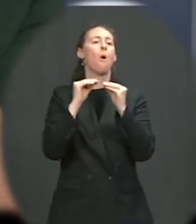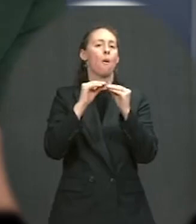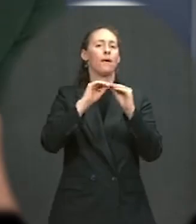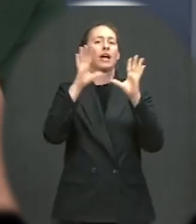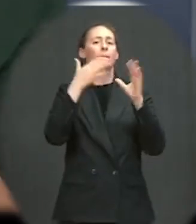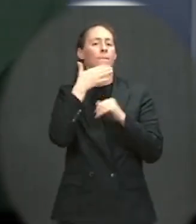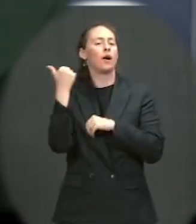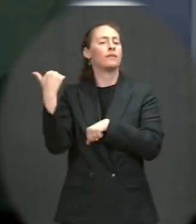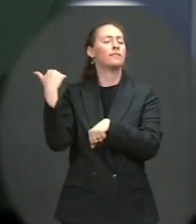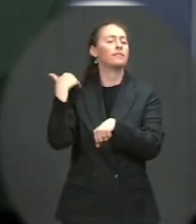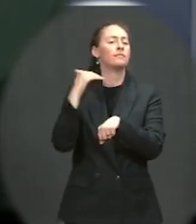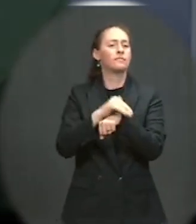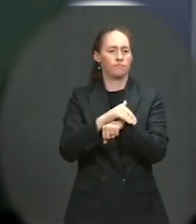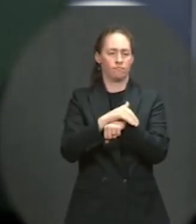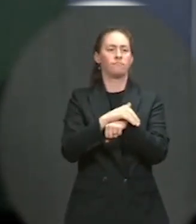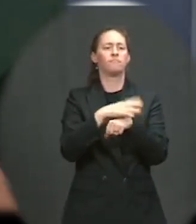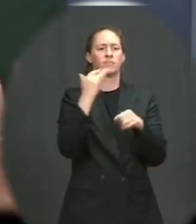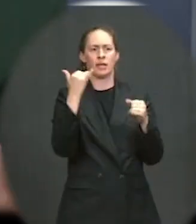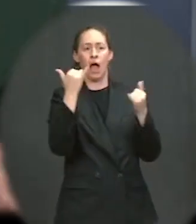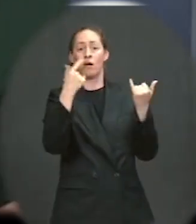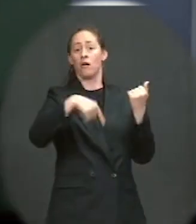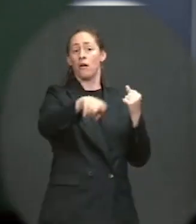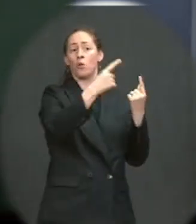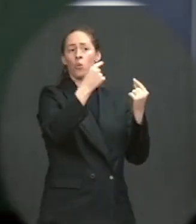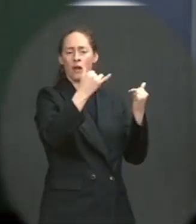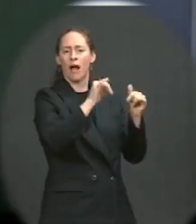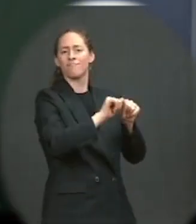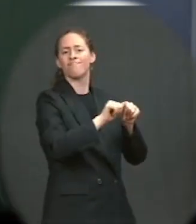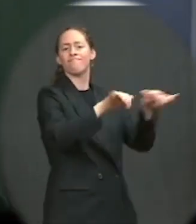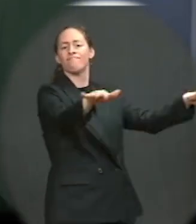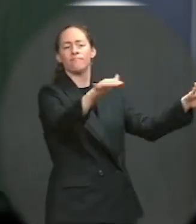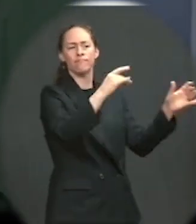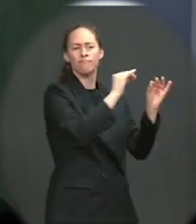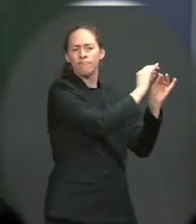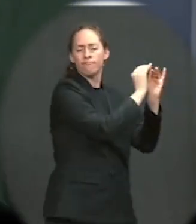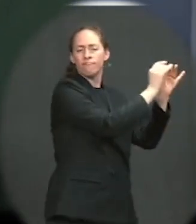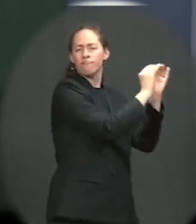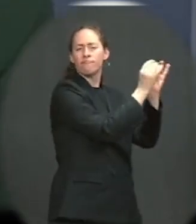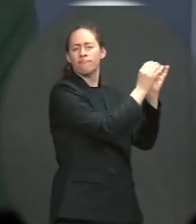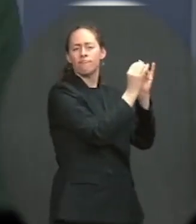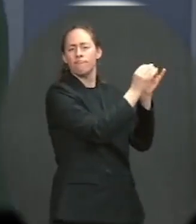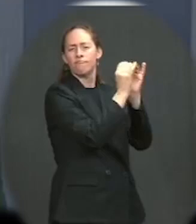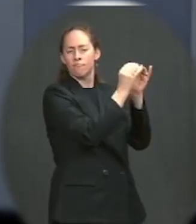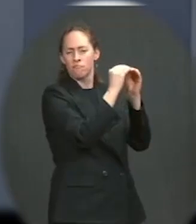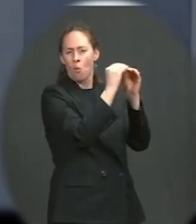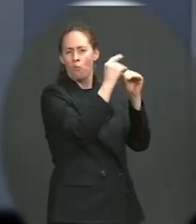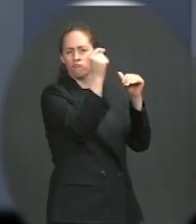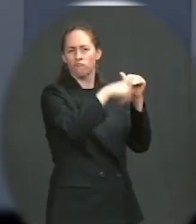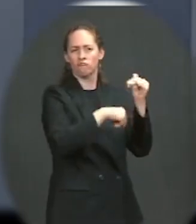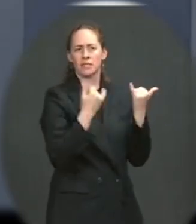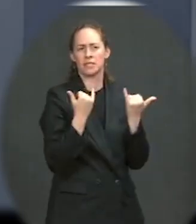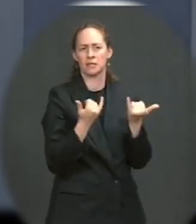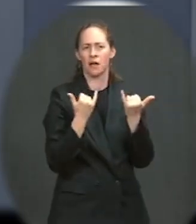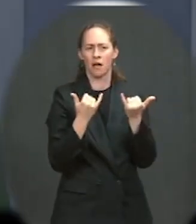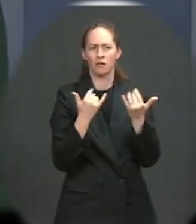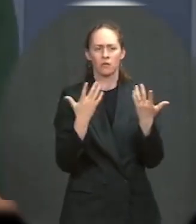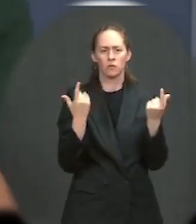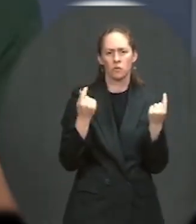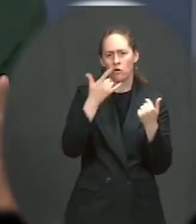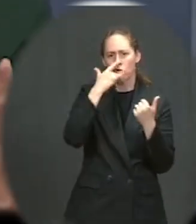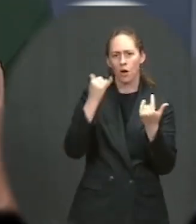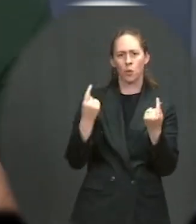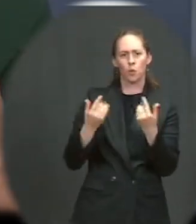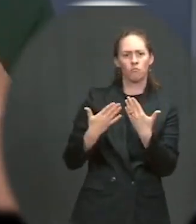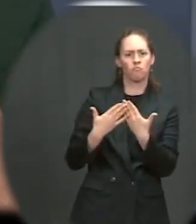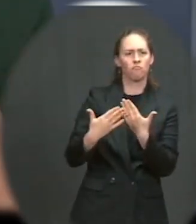Deese are all back up on the Hill right about now, having continued discussions about the path forward. That's